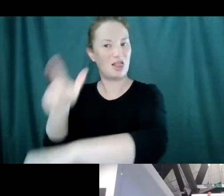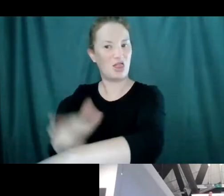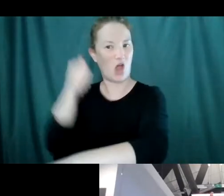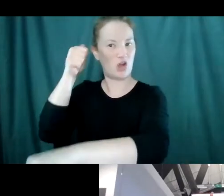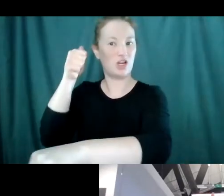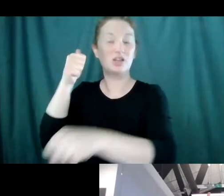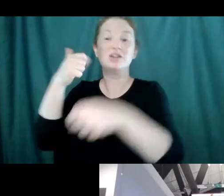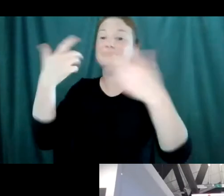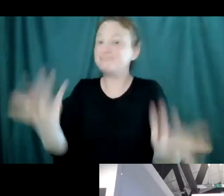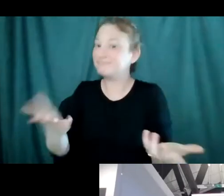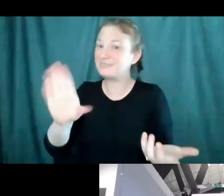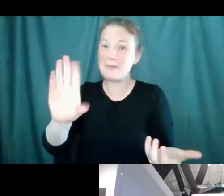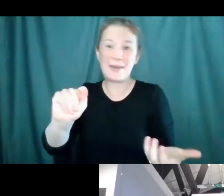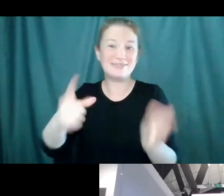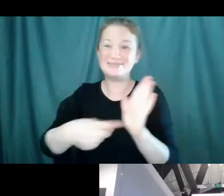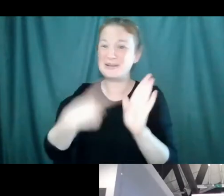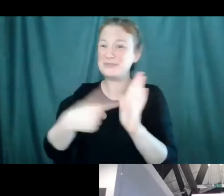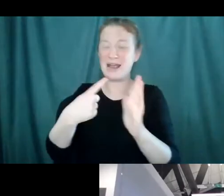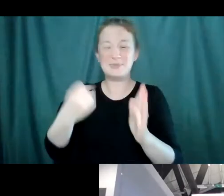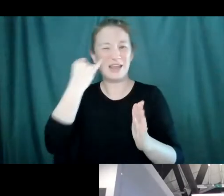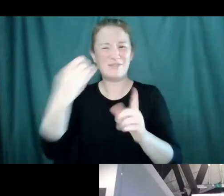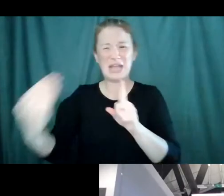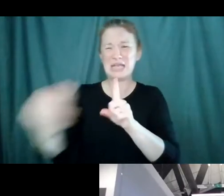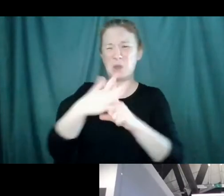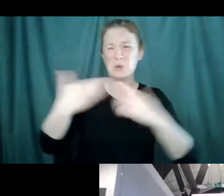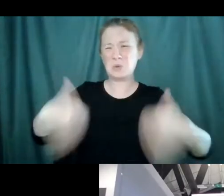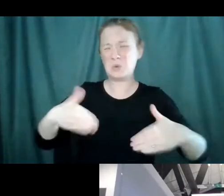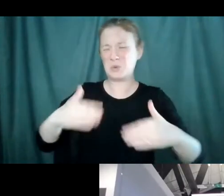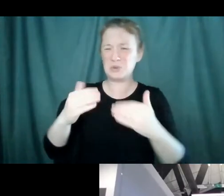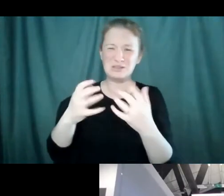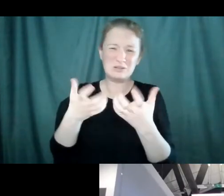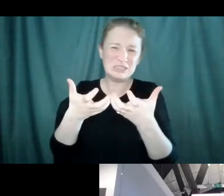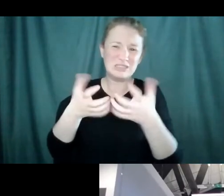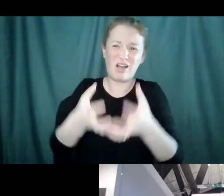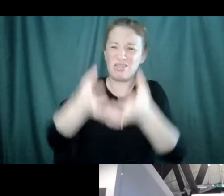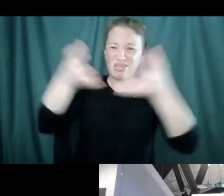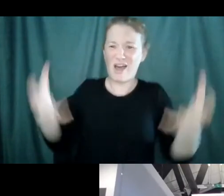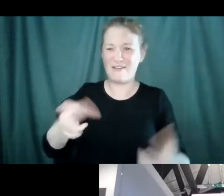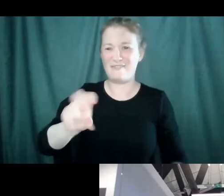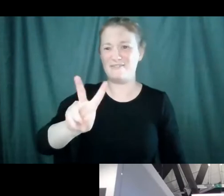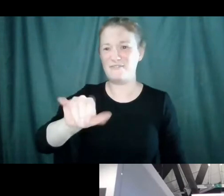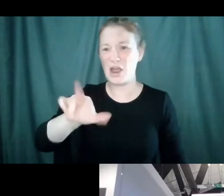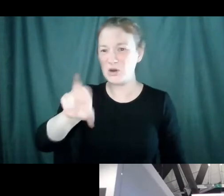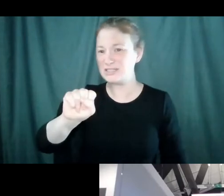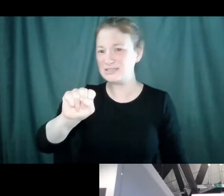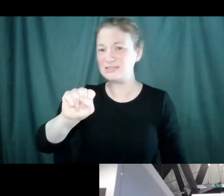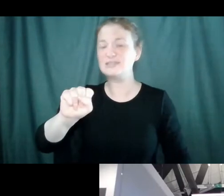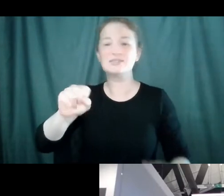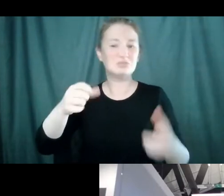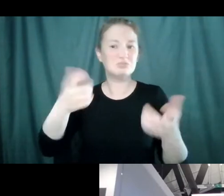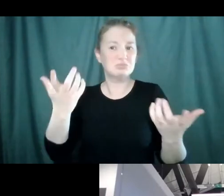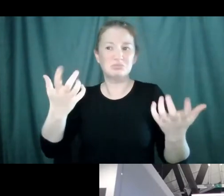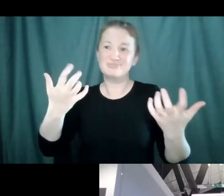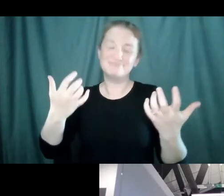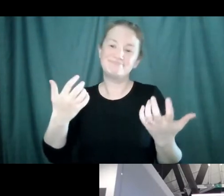that you're still going to get hurt. I mean, it's kind of like putting on bulletproof armor. You're still going to have some skin exposed. If